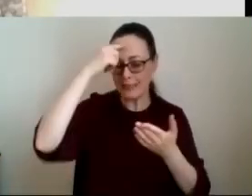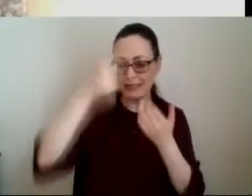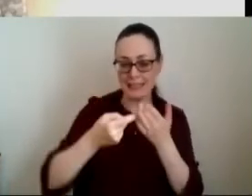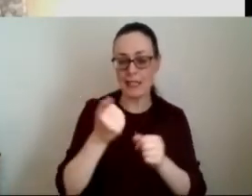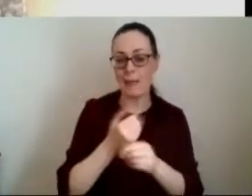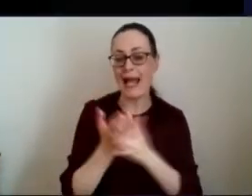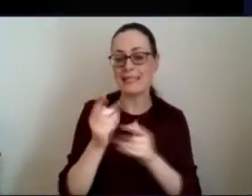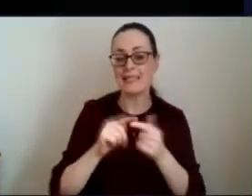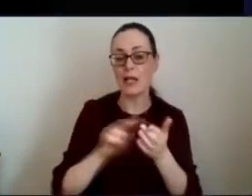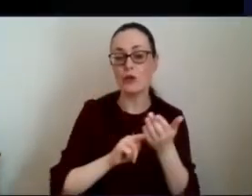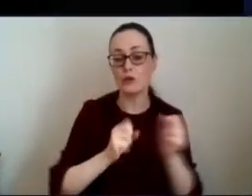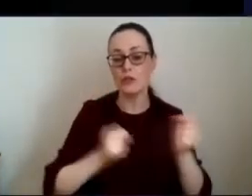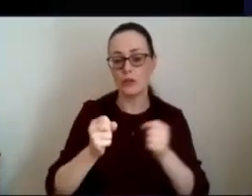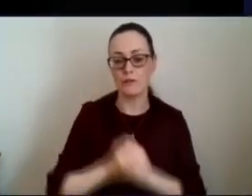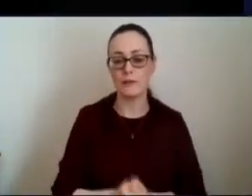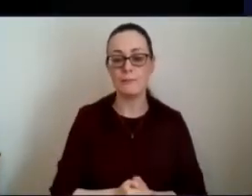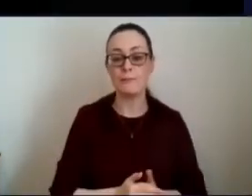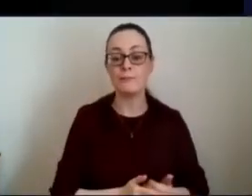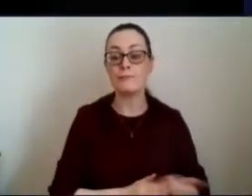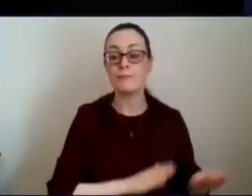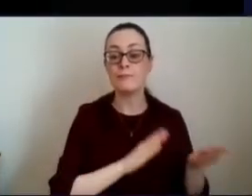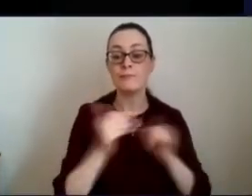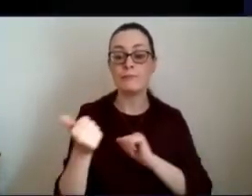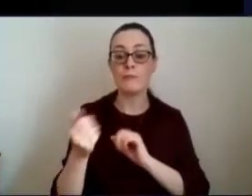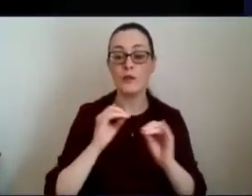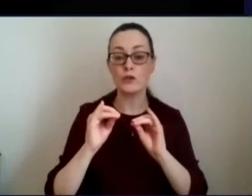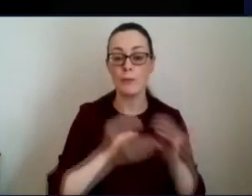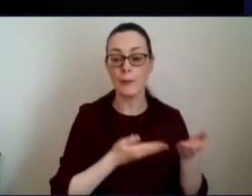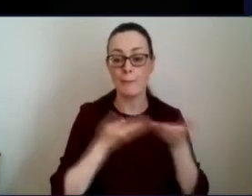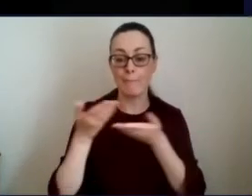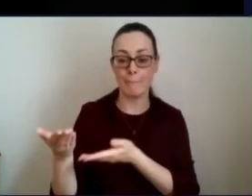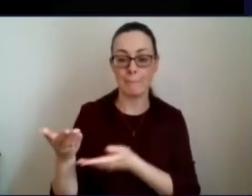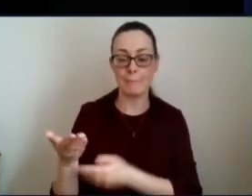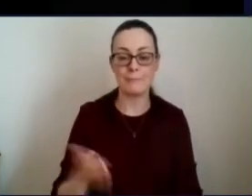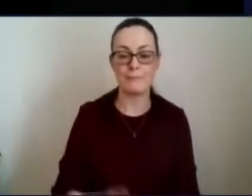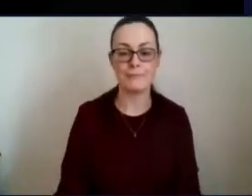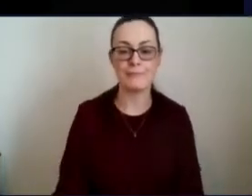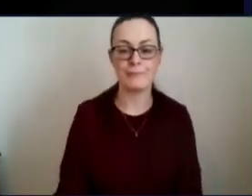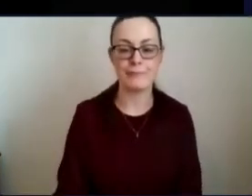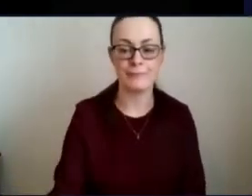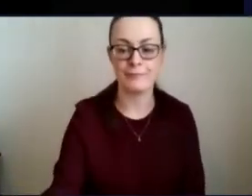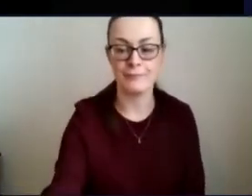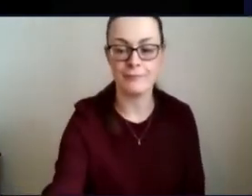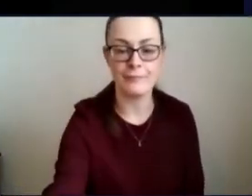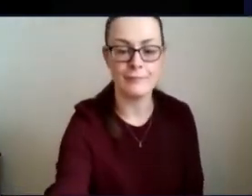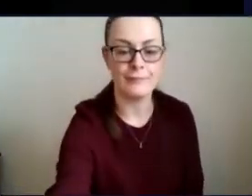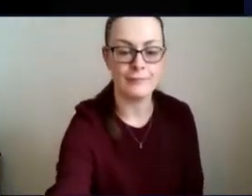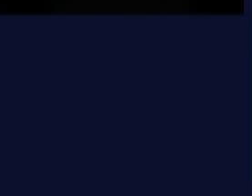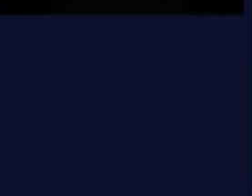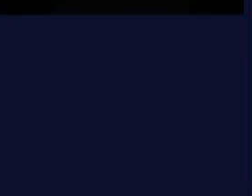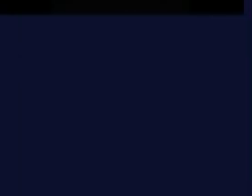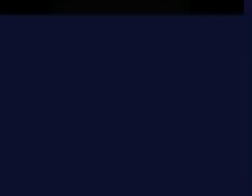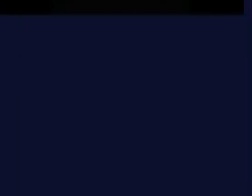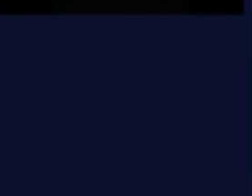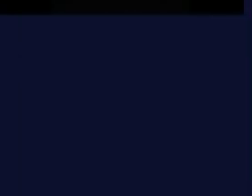the service thanks very much jamie for your insight there and i'm going to come uh len really for for your thoughts as well